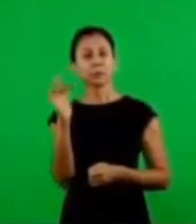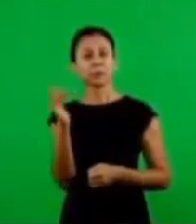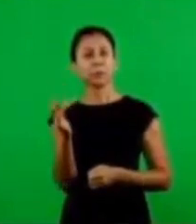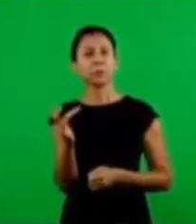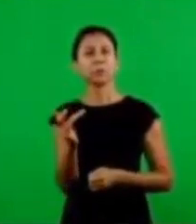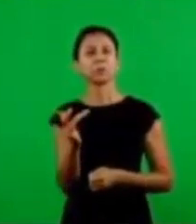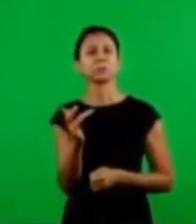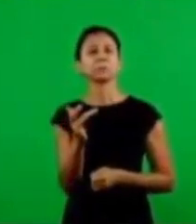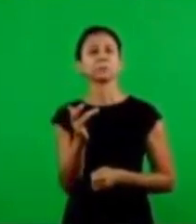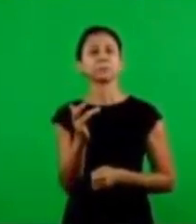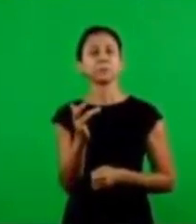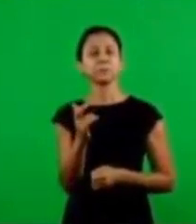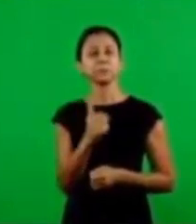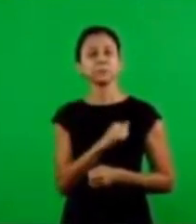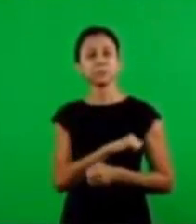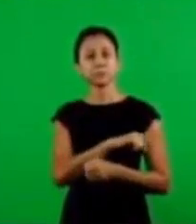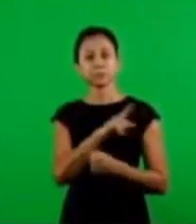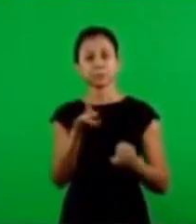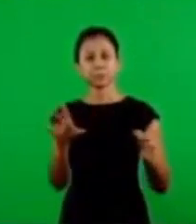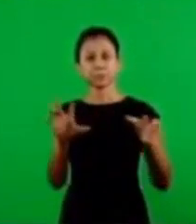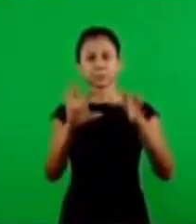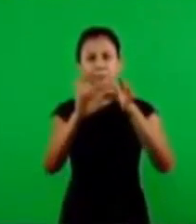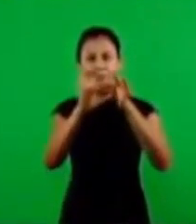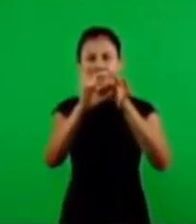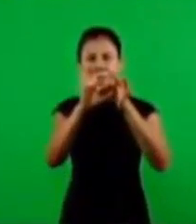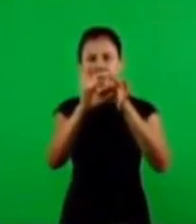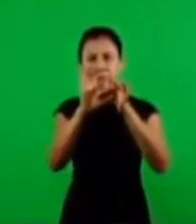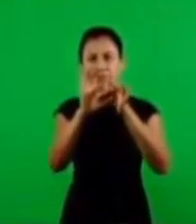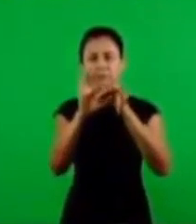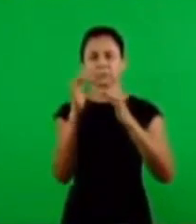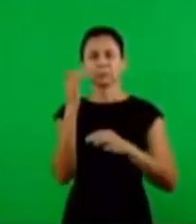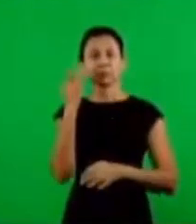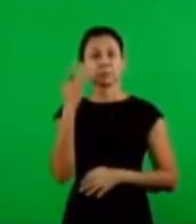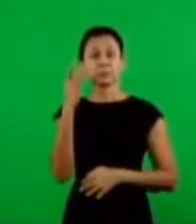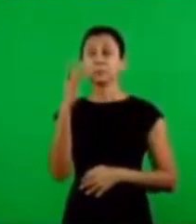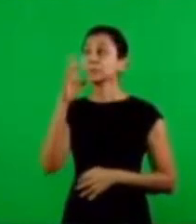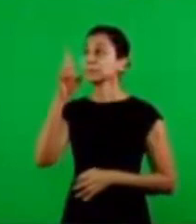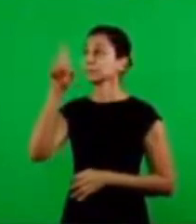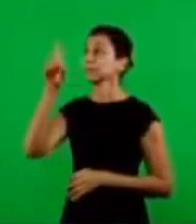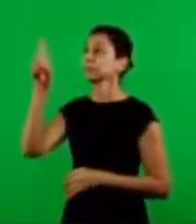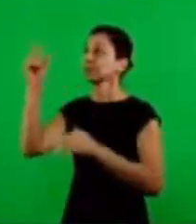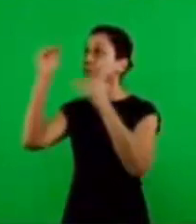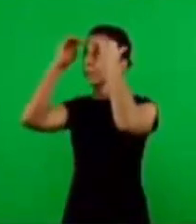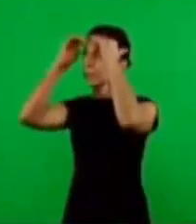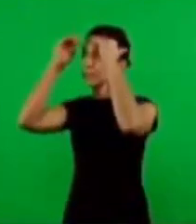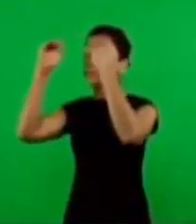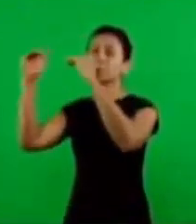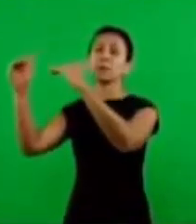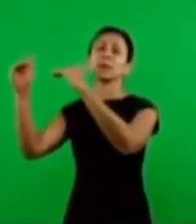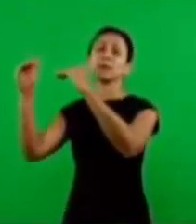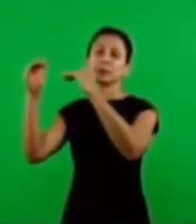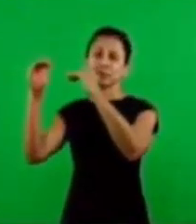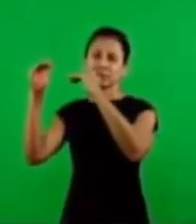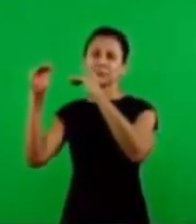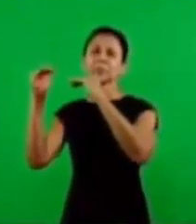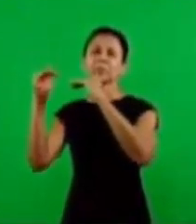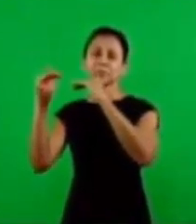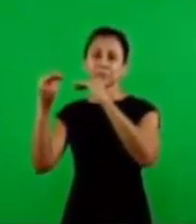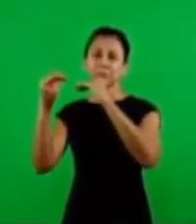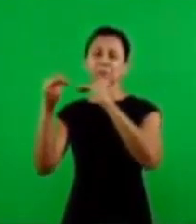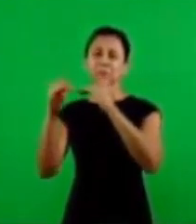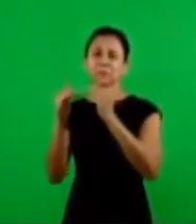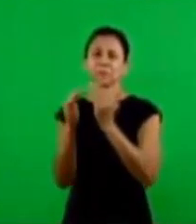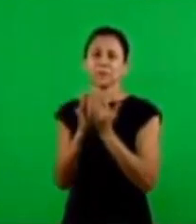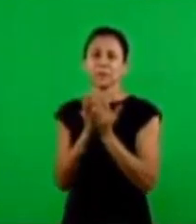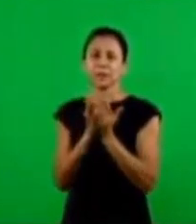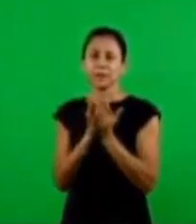in this mystery the two elements that compose this mystery is the fear fear to god fear to his living